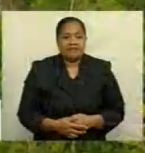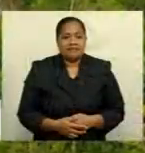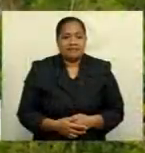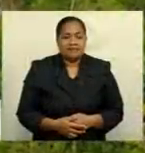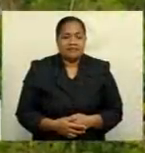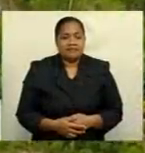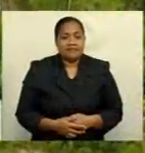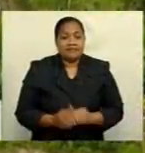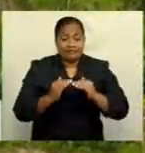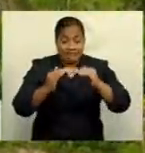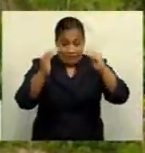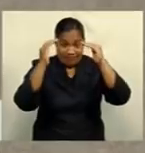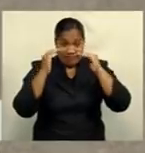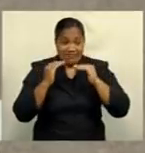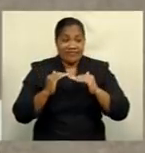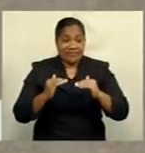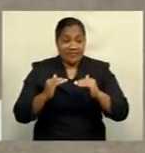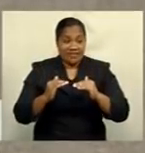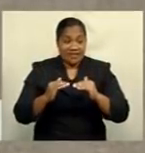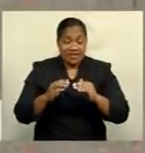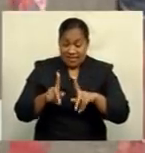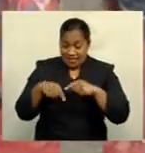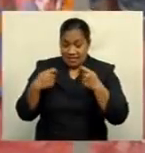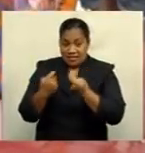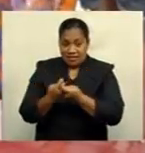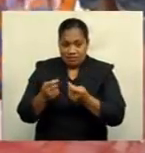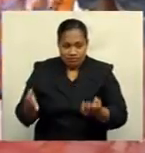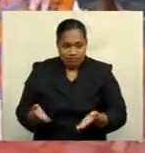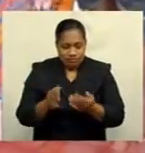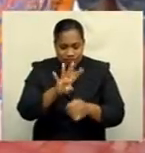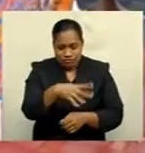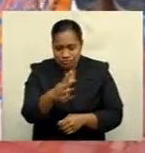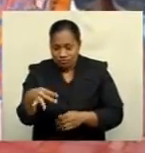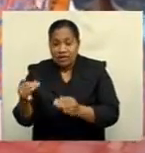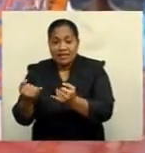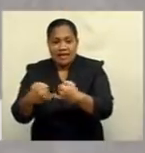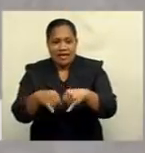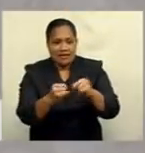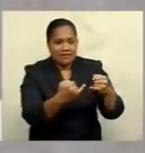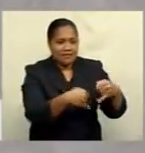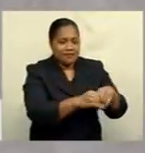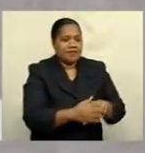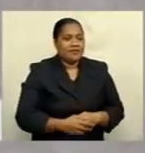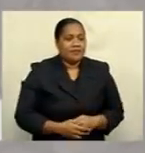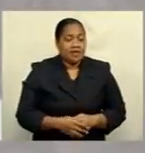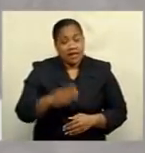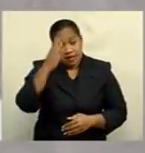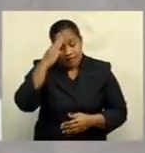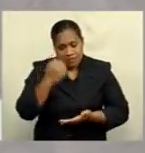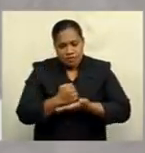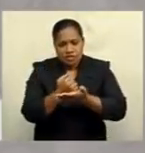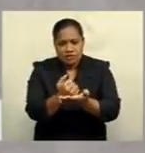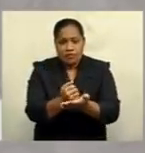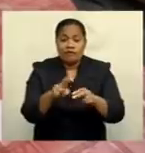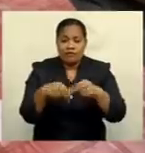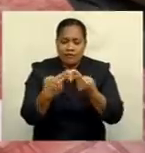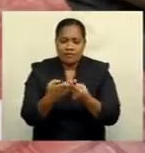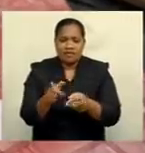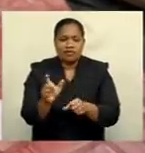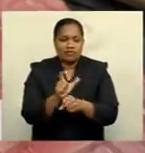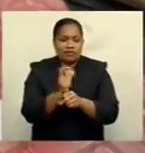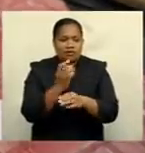Up ahead, surveillance beefed up in maritime islands. And mother supports family, creates jobs for 15.